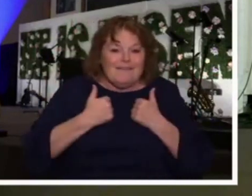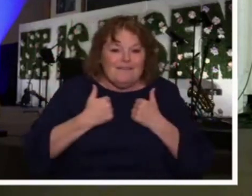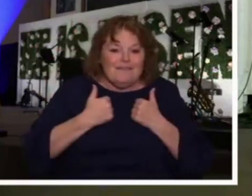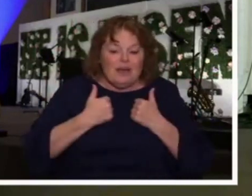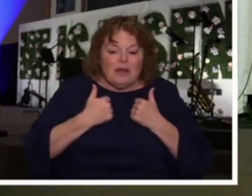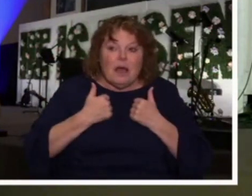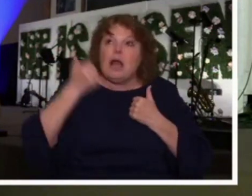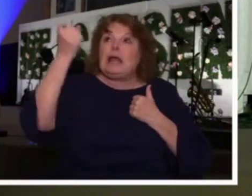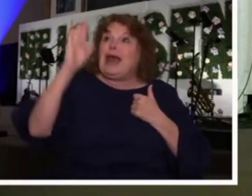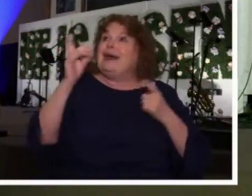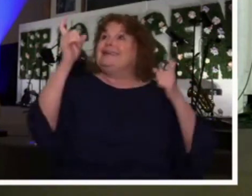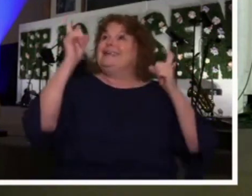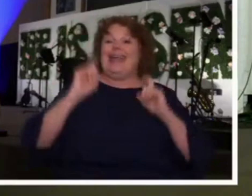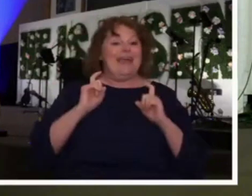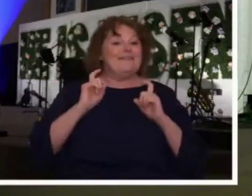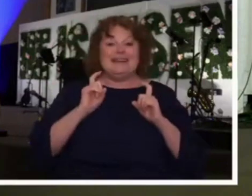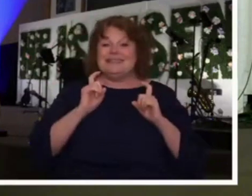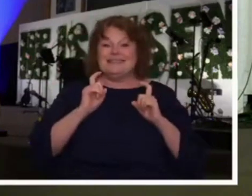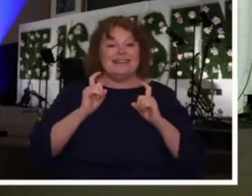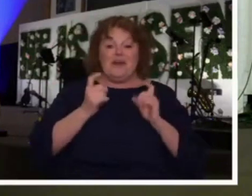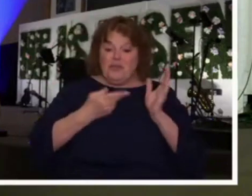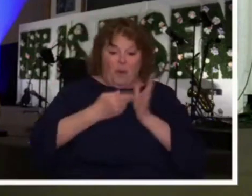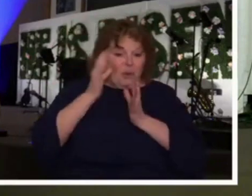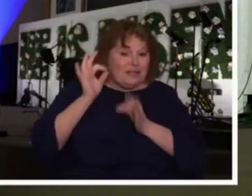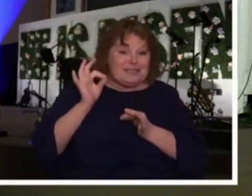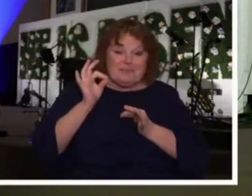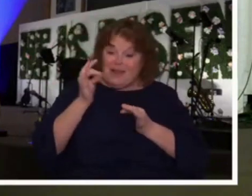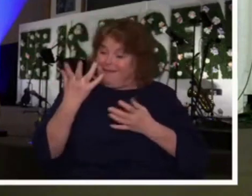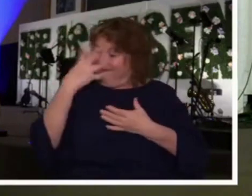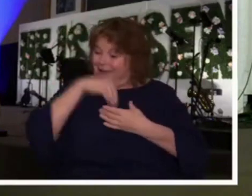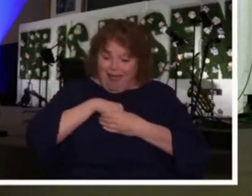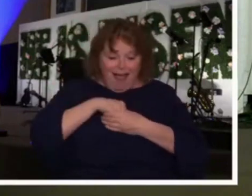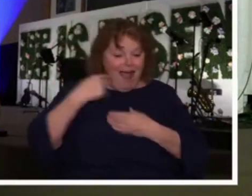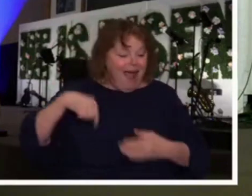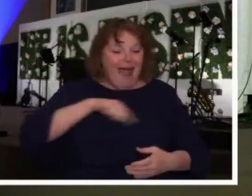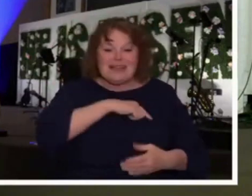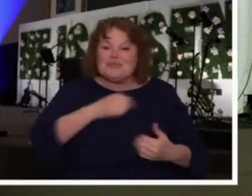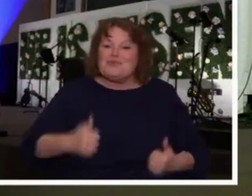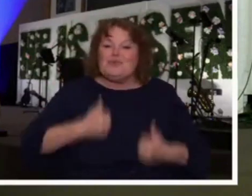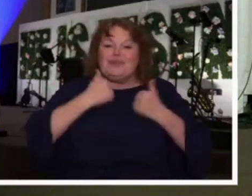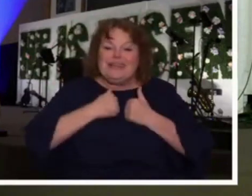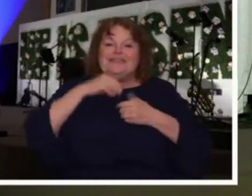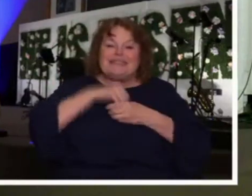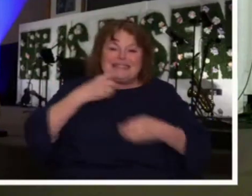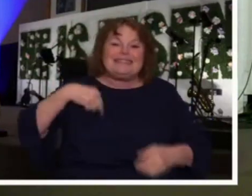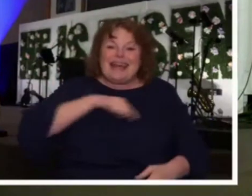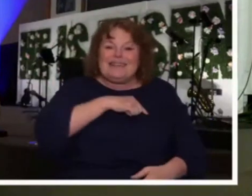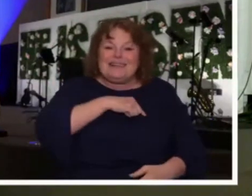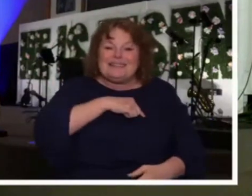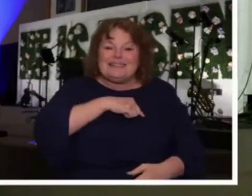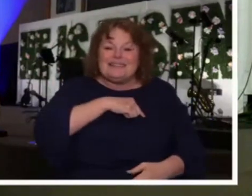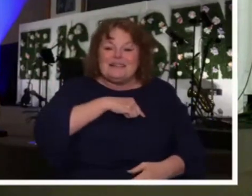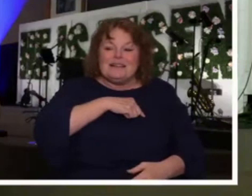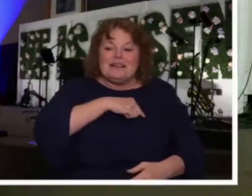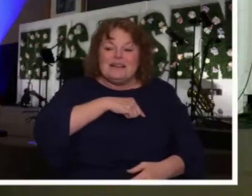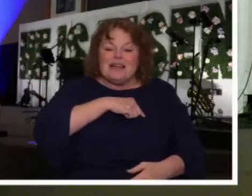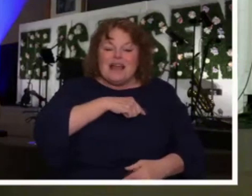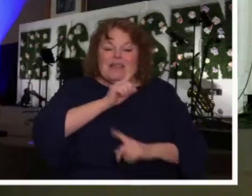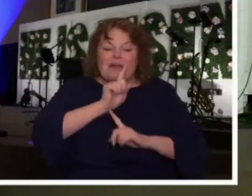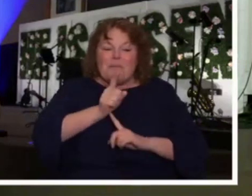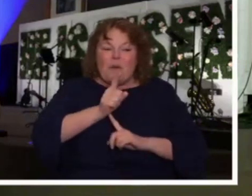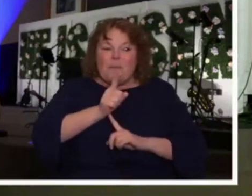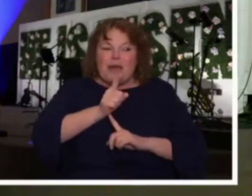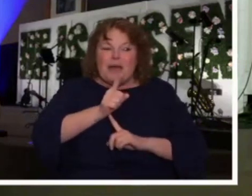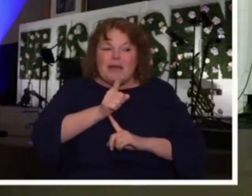already given us everything in the Holy Spirit who lives and dwells in us, we will not produce good fruit the moment that we